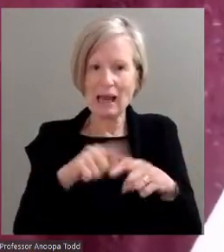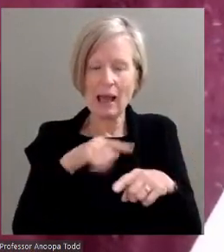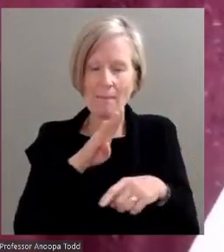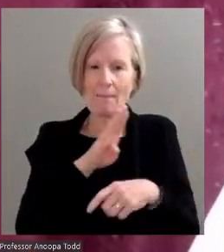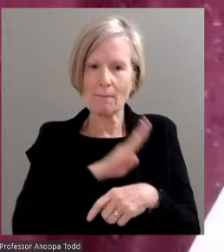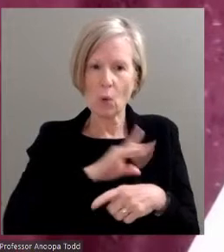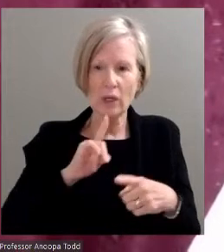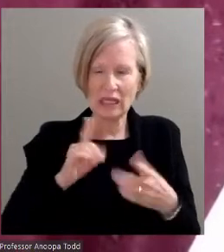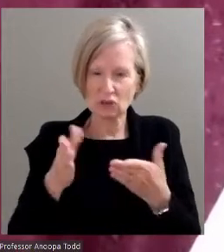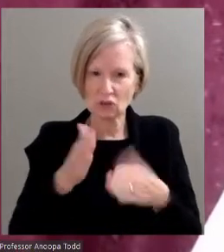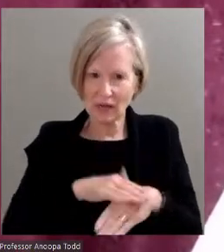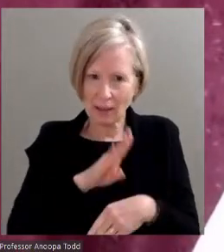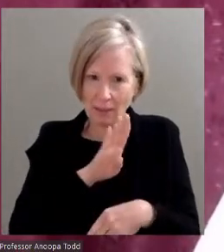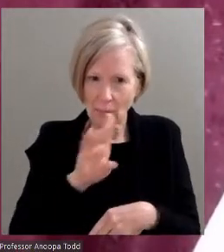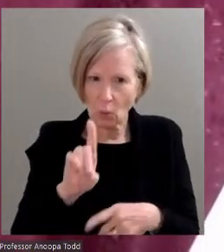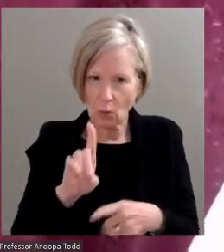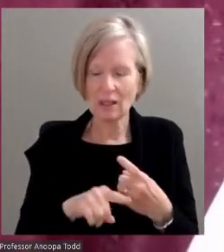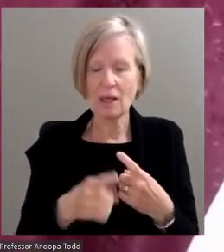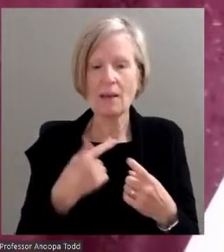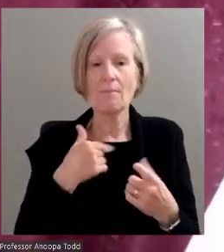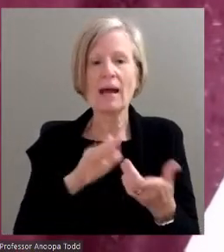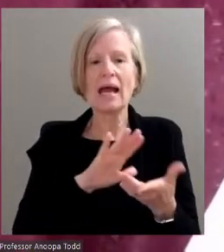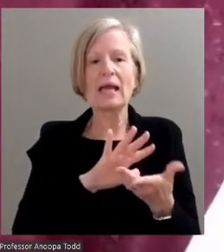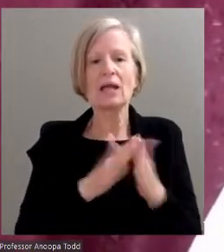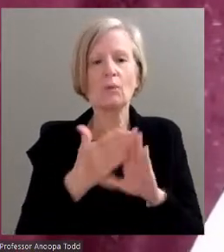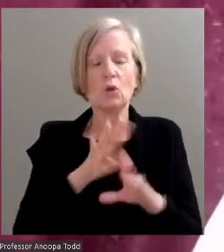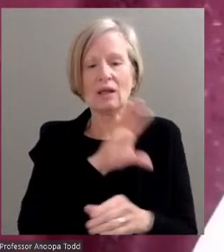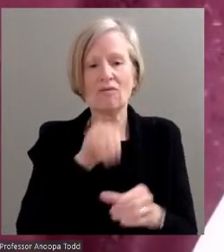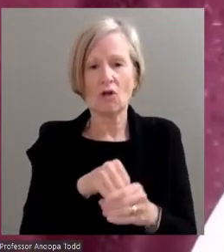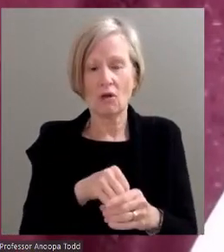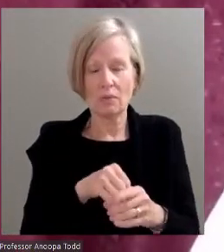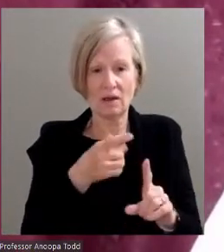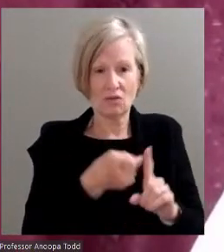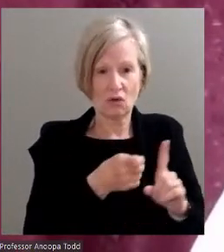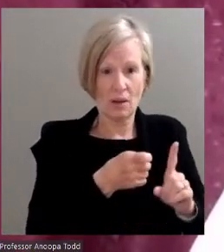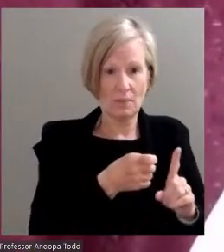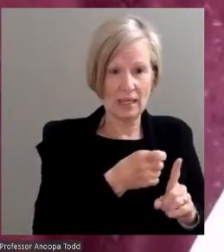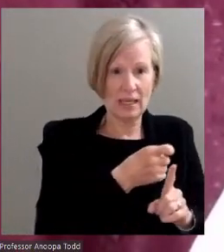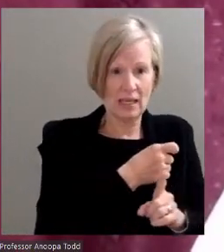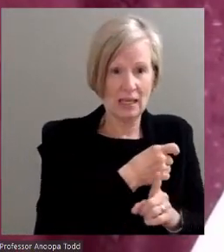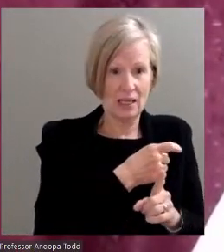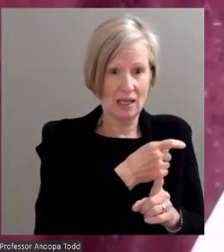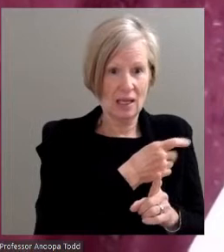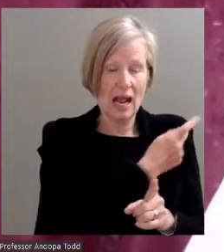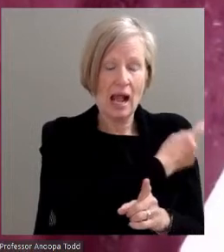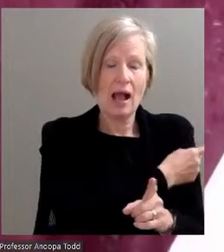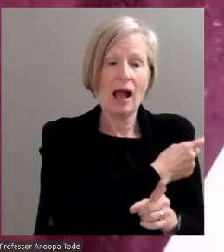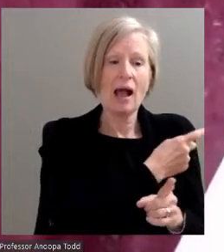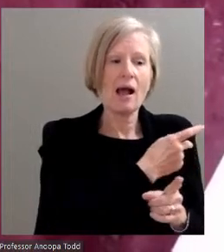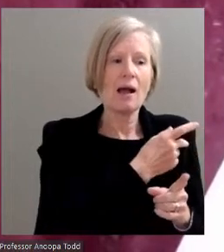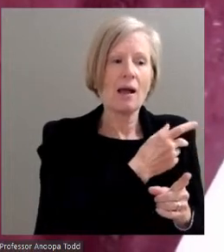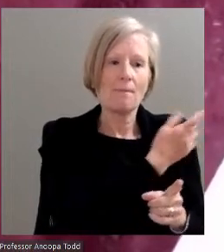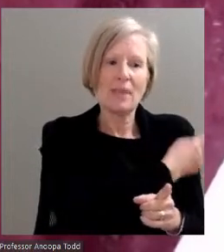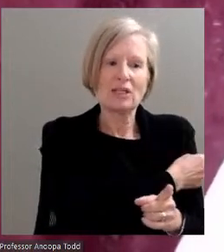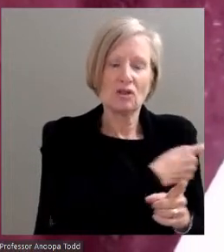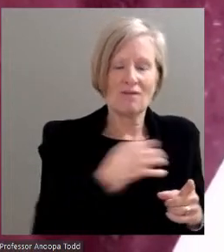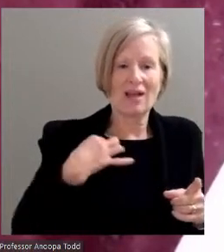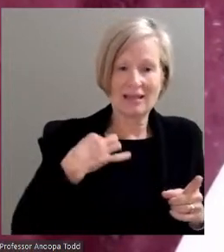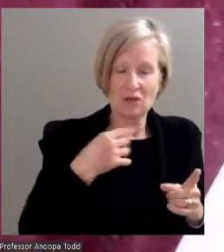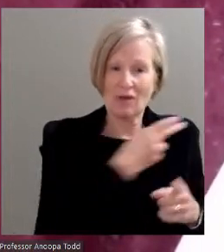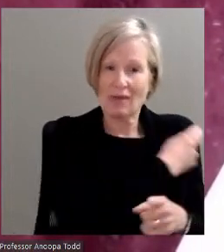on boards. My community involvement goes from being a patient volunteer at the hospital to to